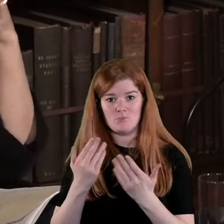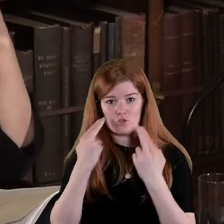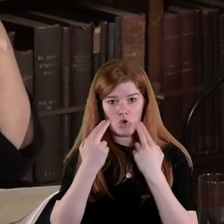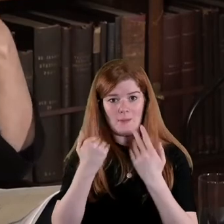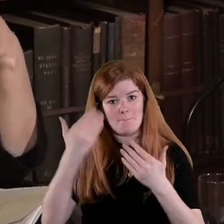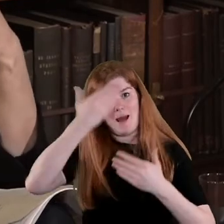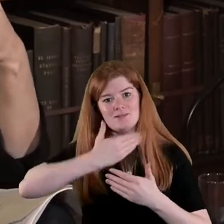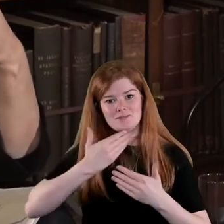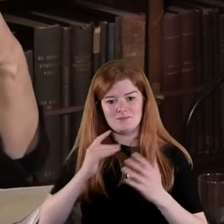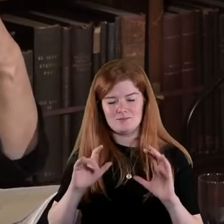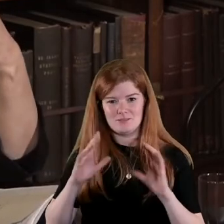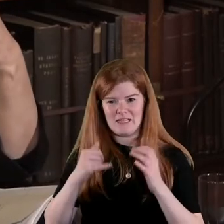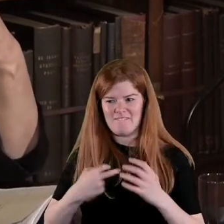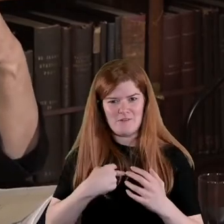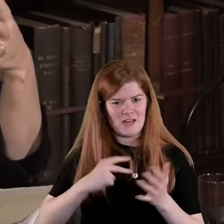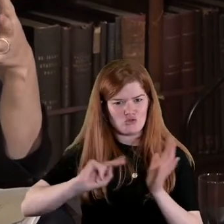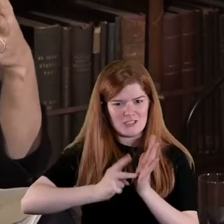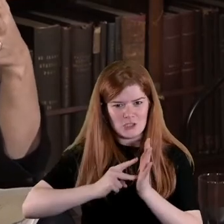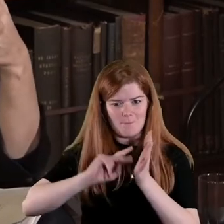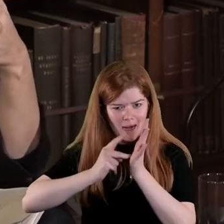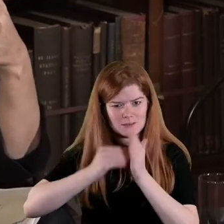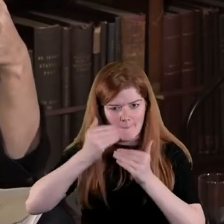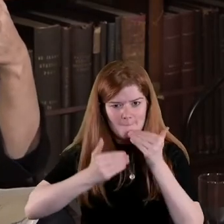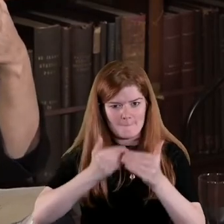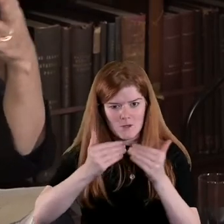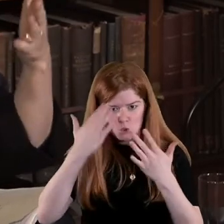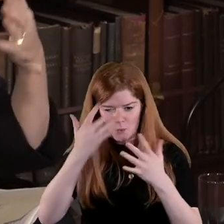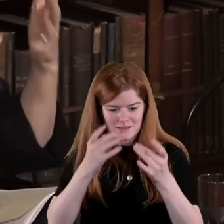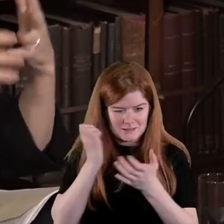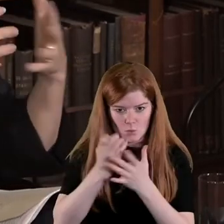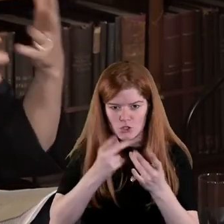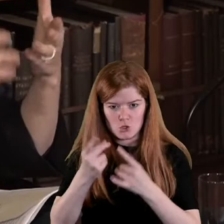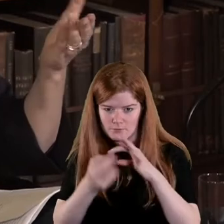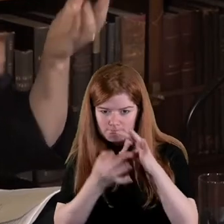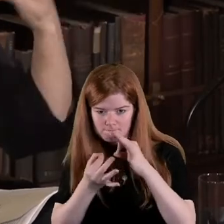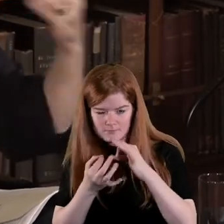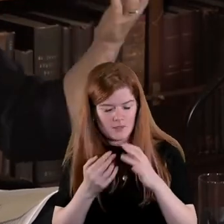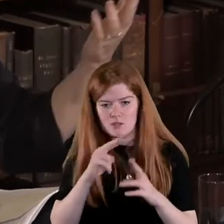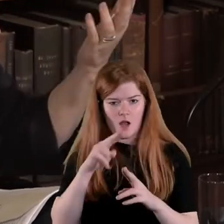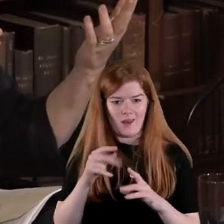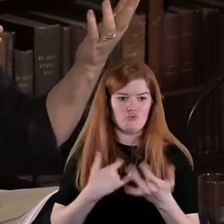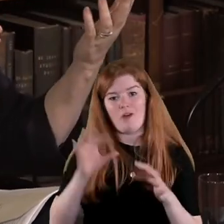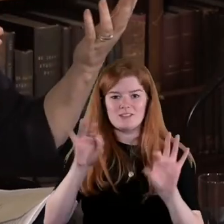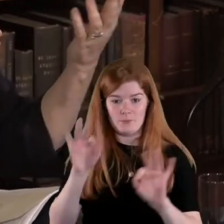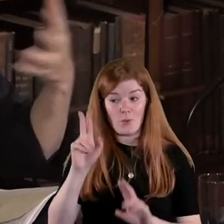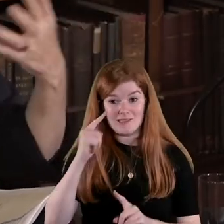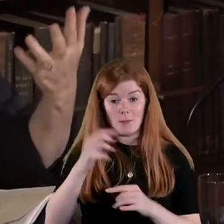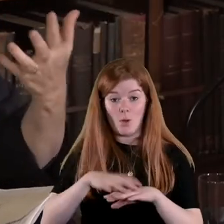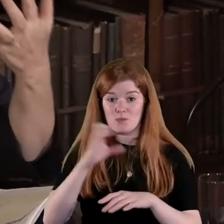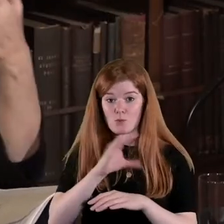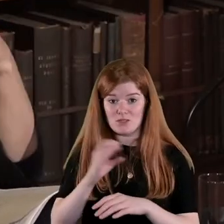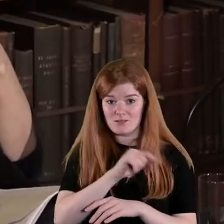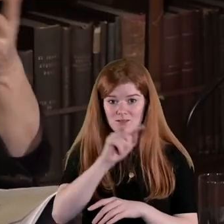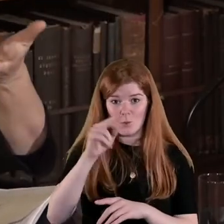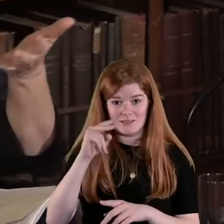masked and it was very strategic it was very planned so it wasn't kind of random and we see it in most counties you know we